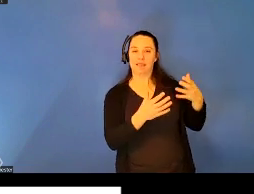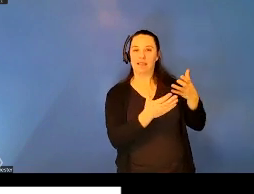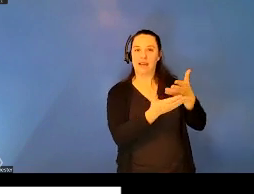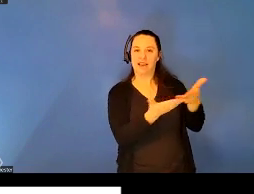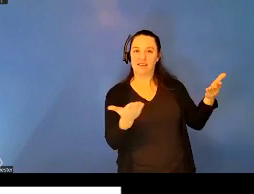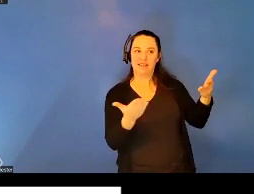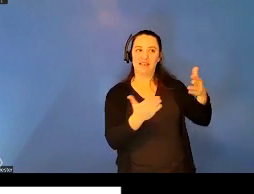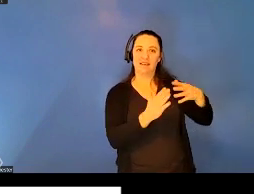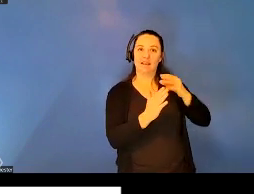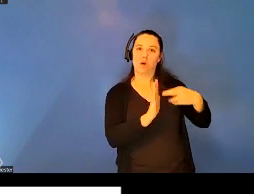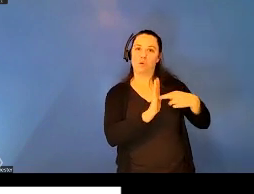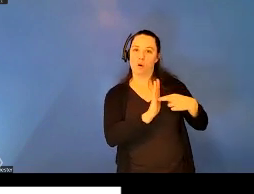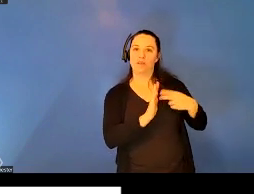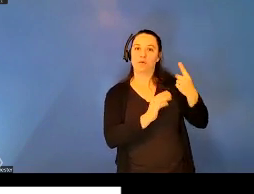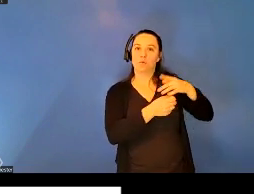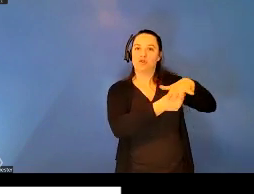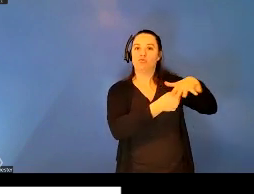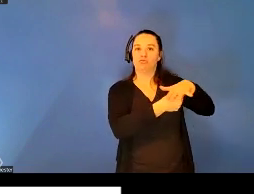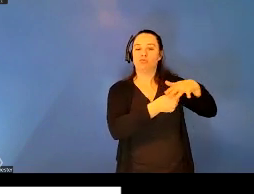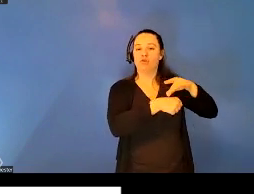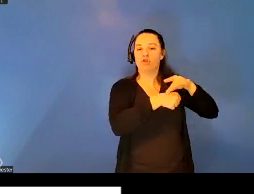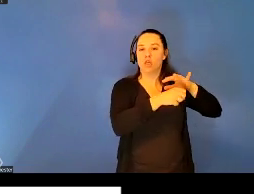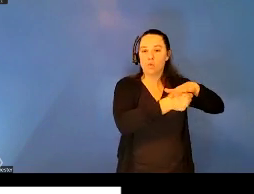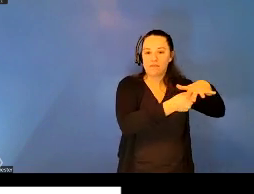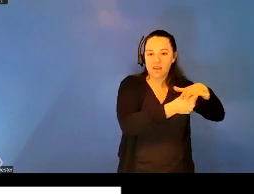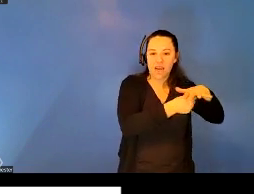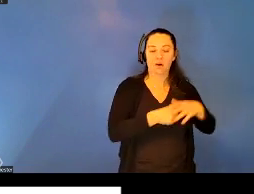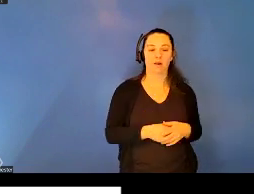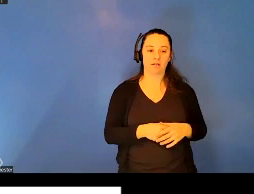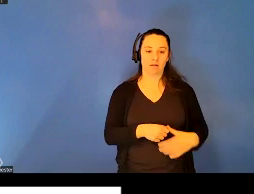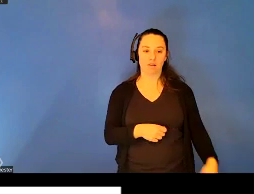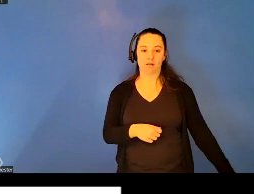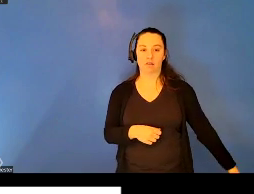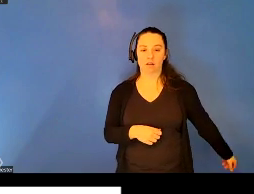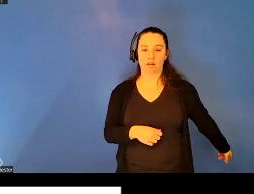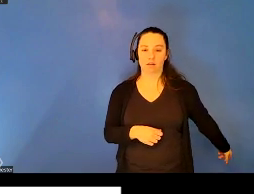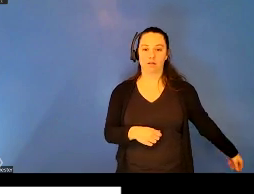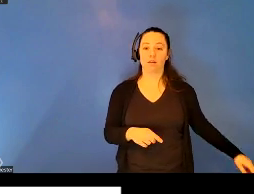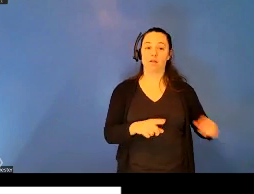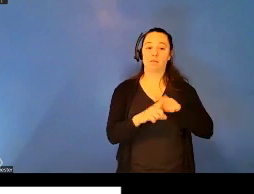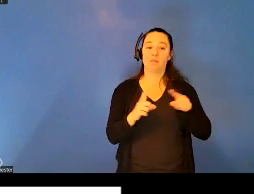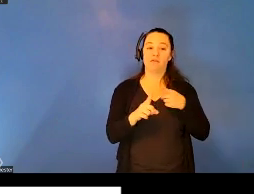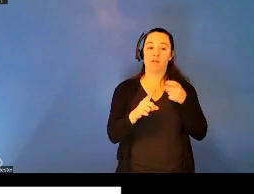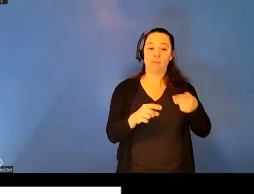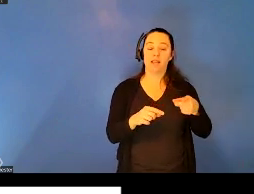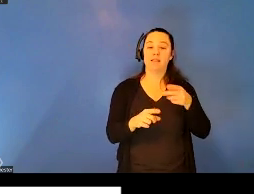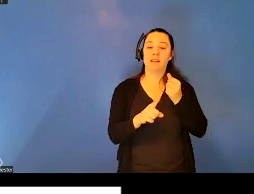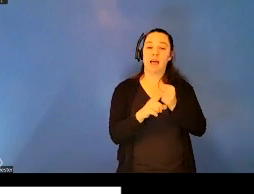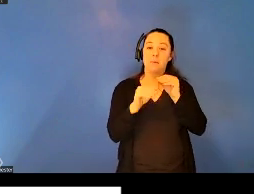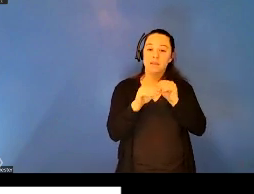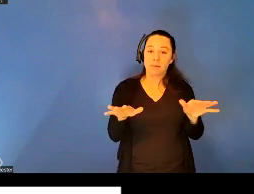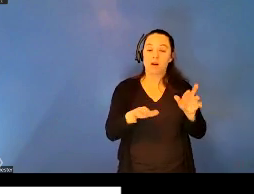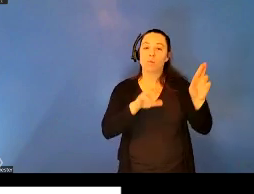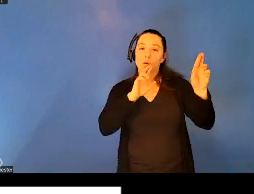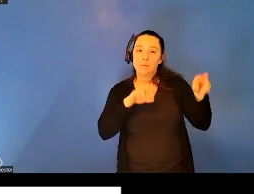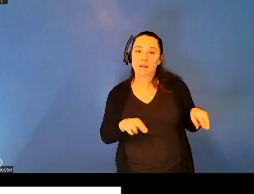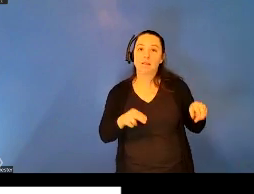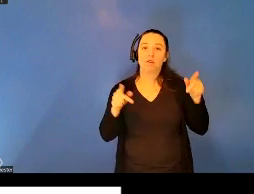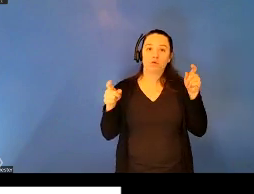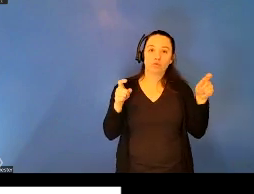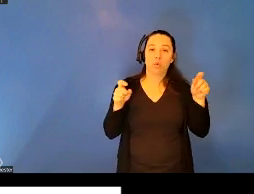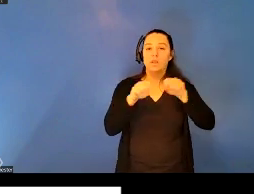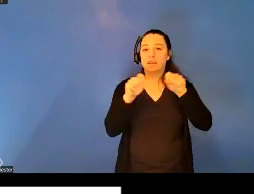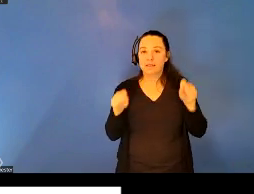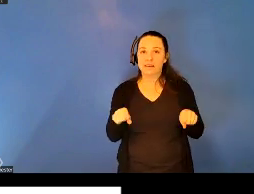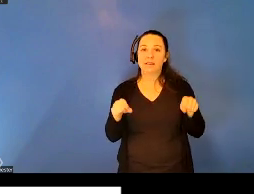container. But in these, um, epidemic responses and controls and systems of regulation that are produced that I'm to